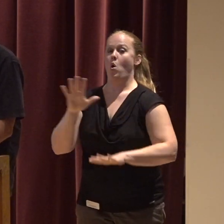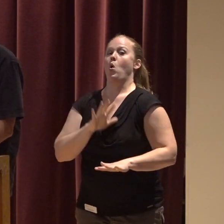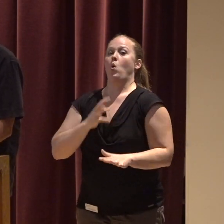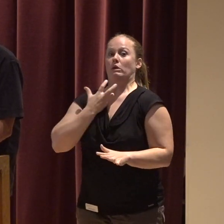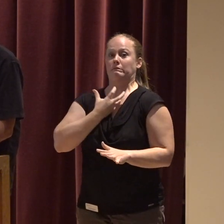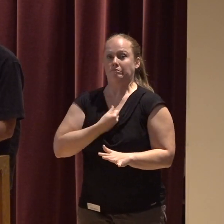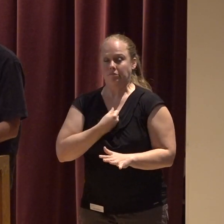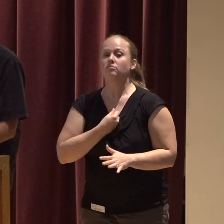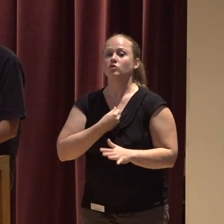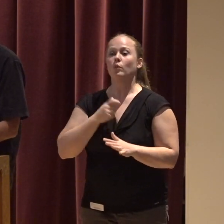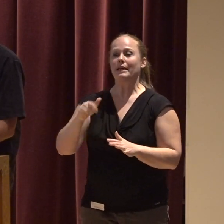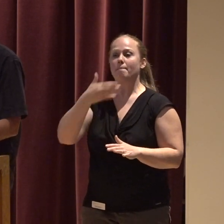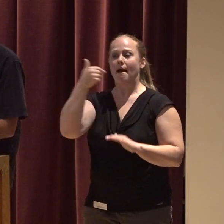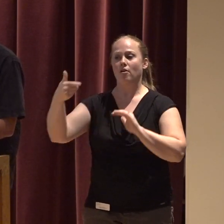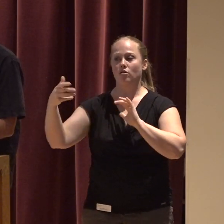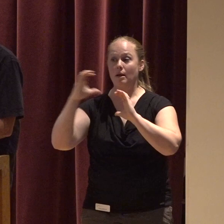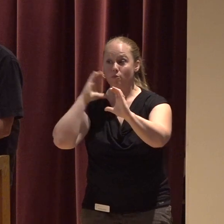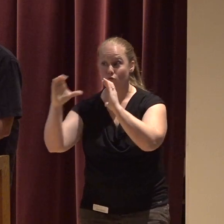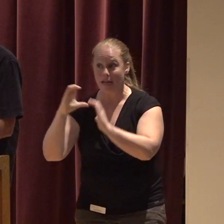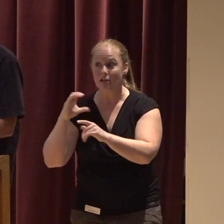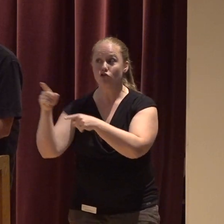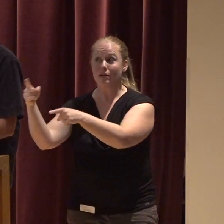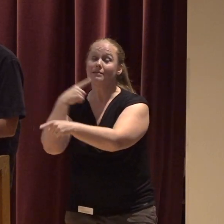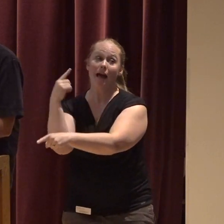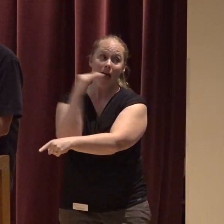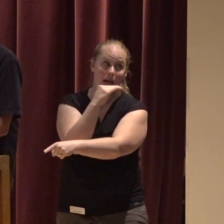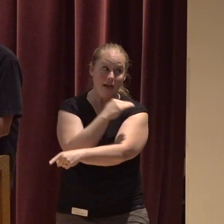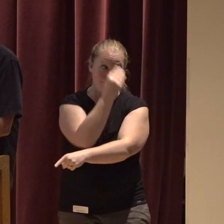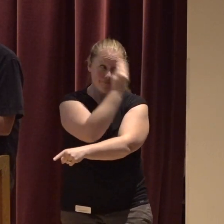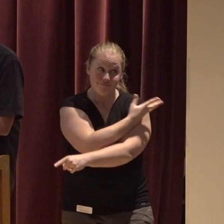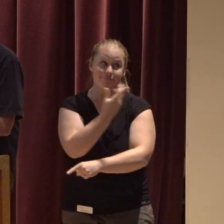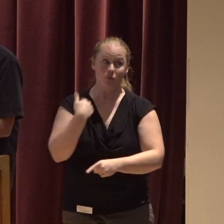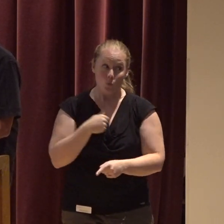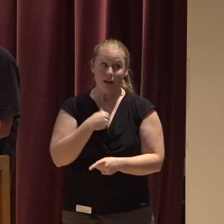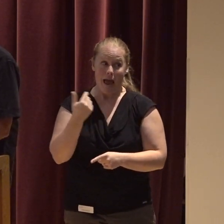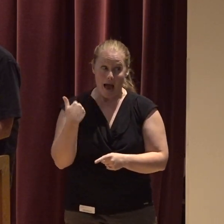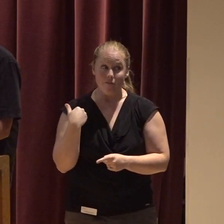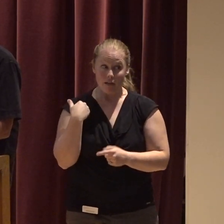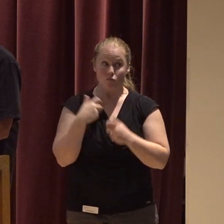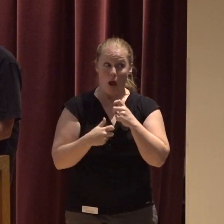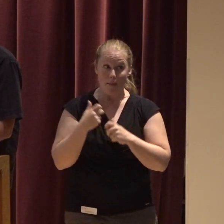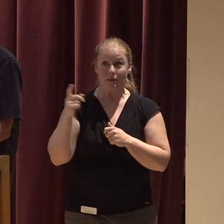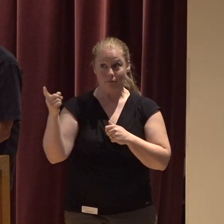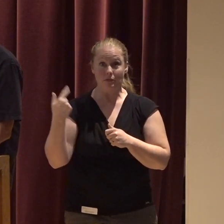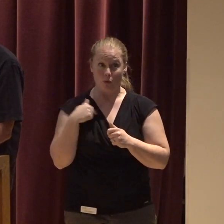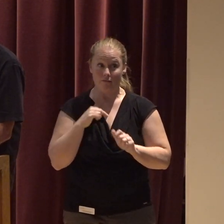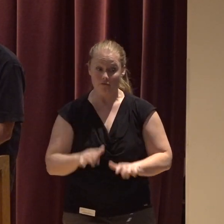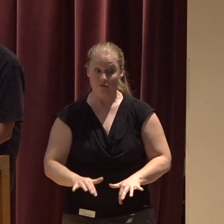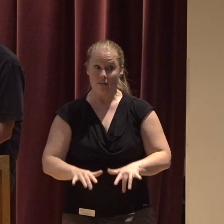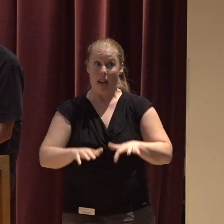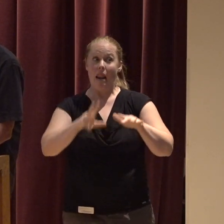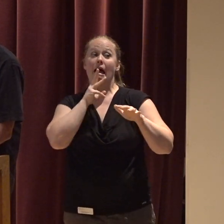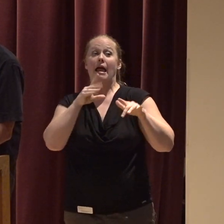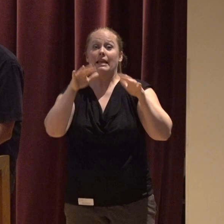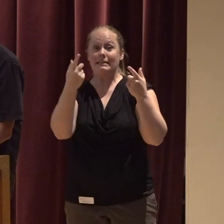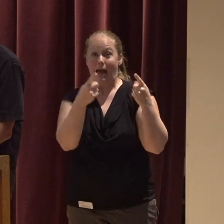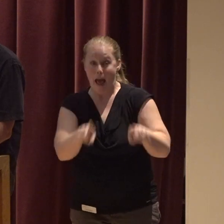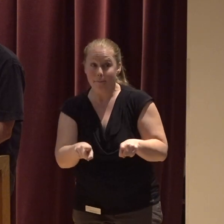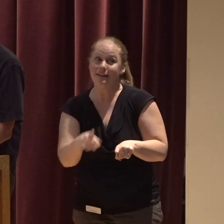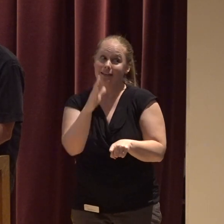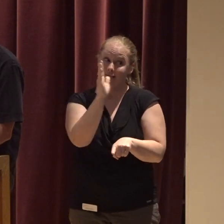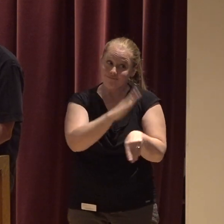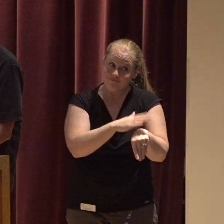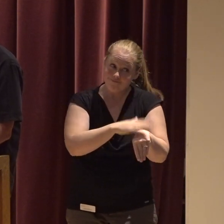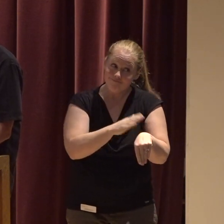that line of communication So that we could at the very least get a call from our upstream neighbors saying Hey you'll never guess what's coming down